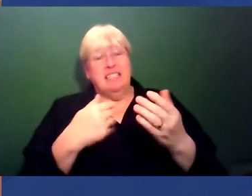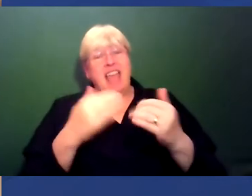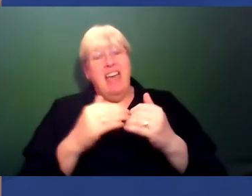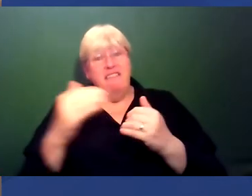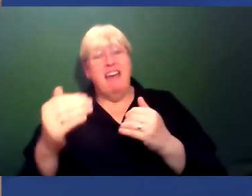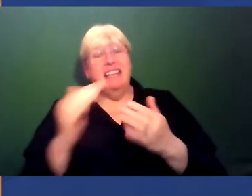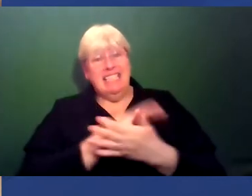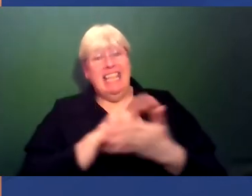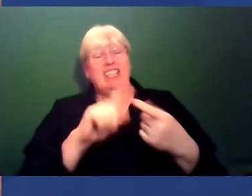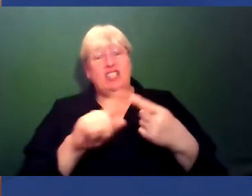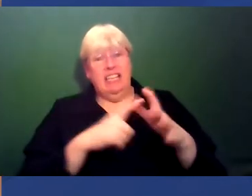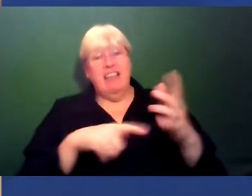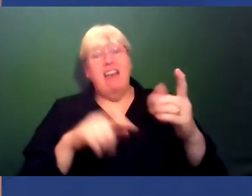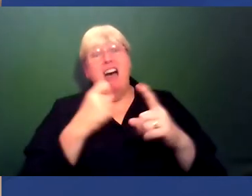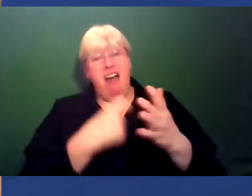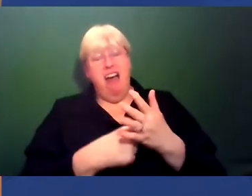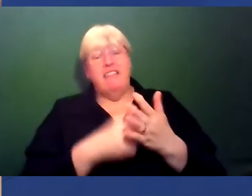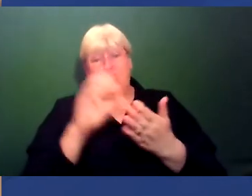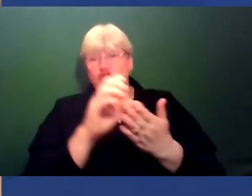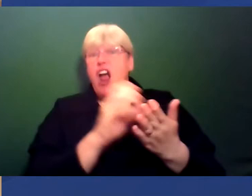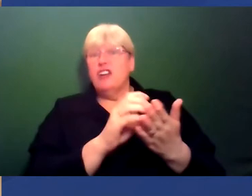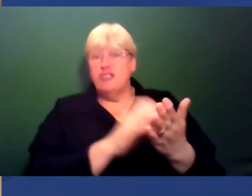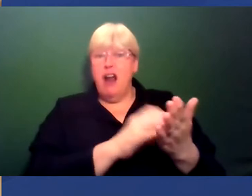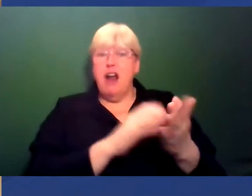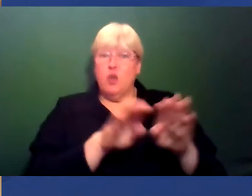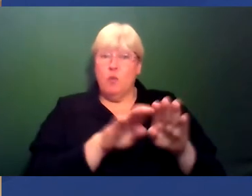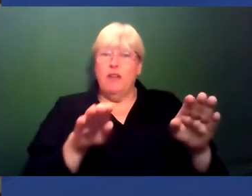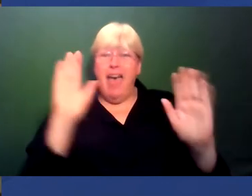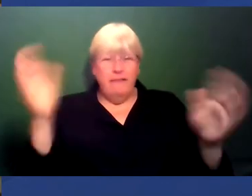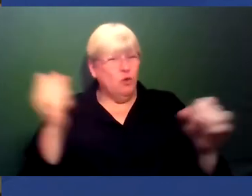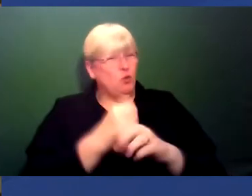Equality Charter to go and look at that we can do, but we need to be doing them.